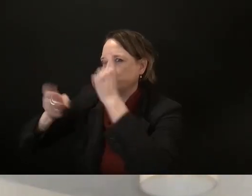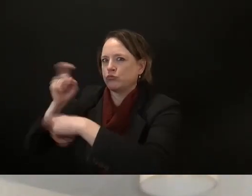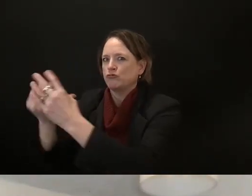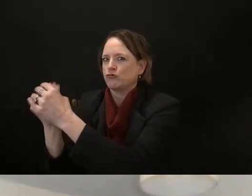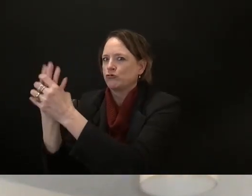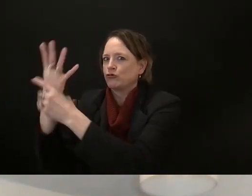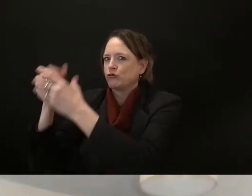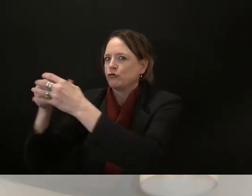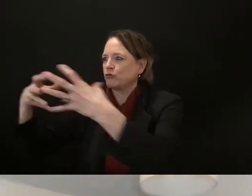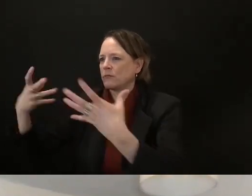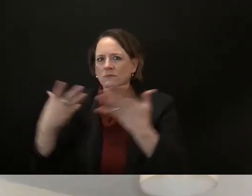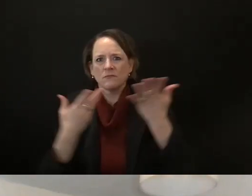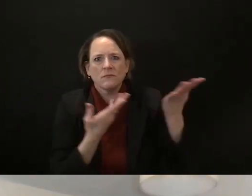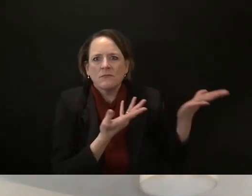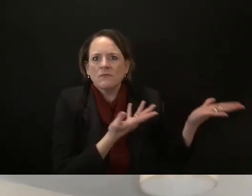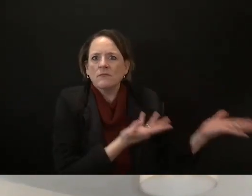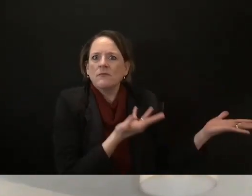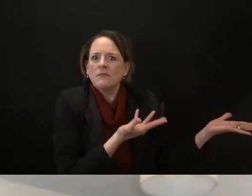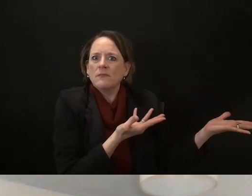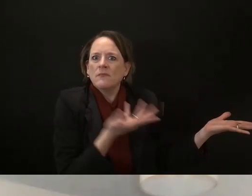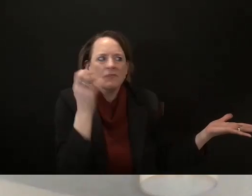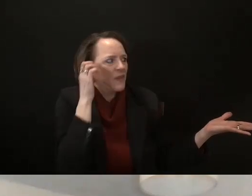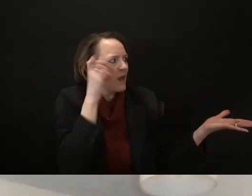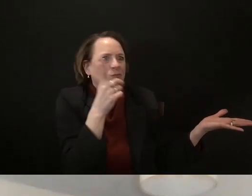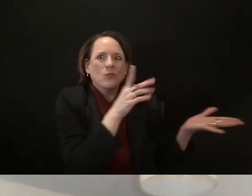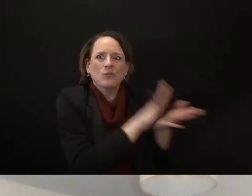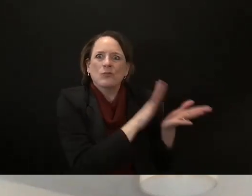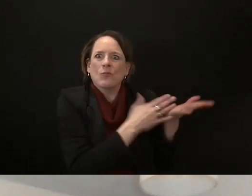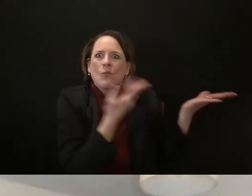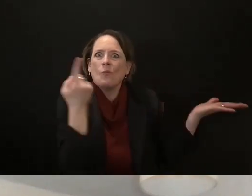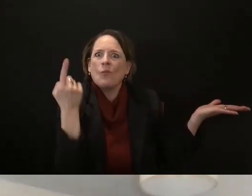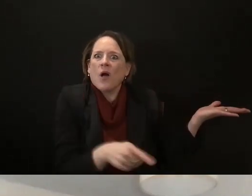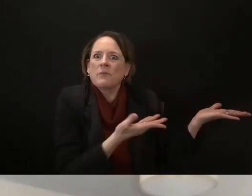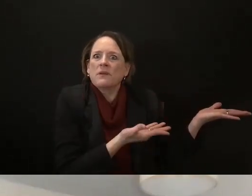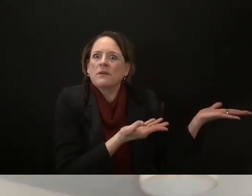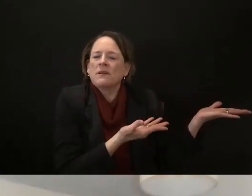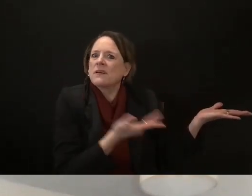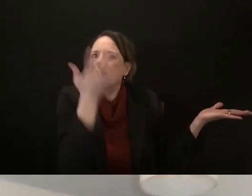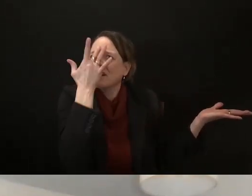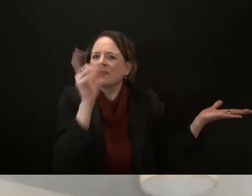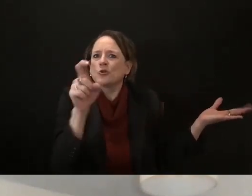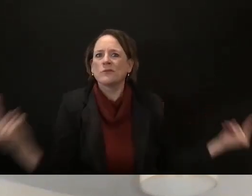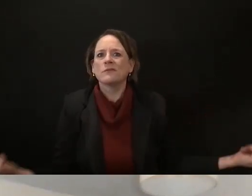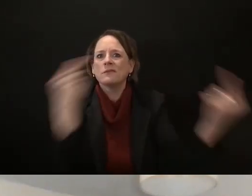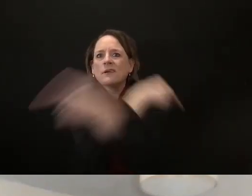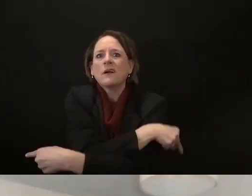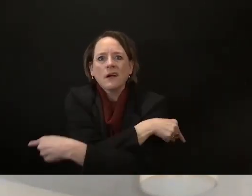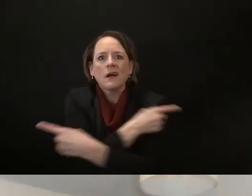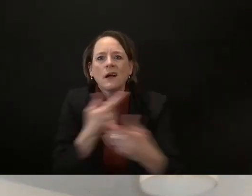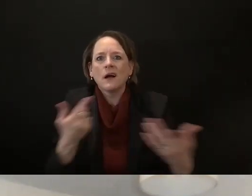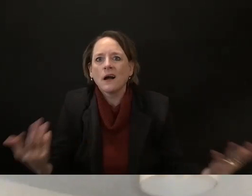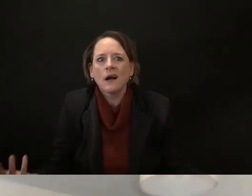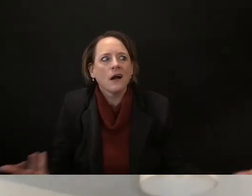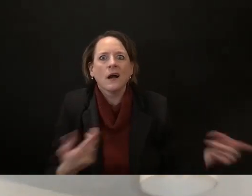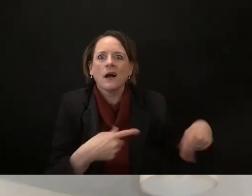we should really be doing that differently and saying that there are communities that have been hurt historically that have uh been